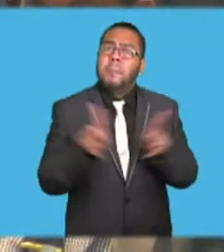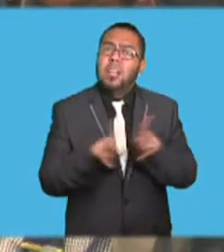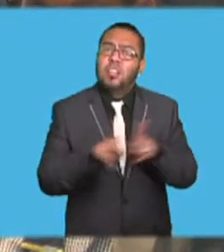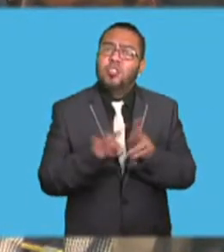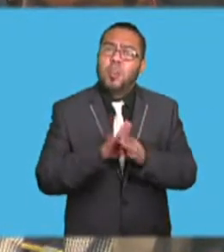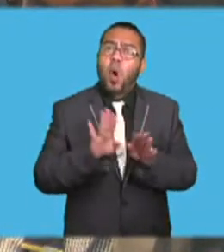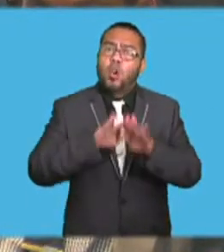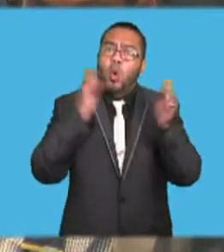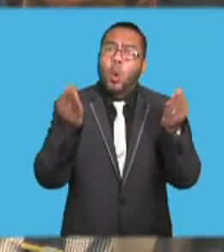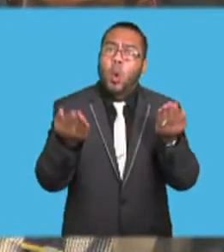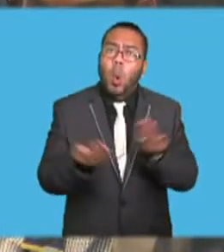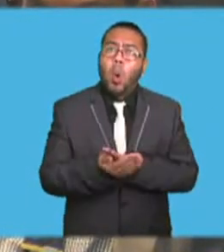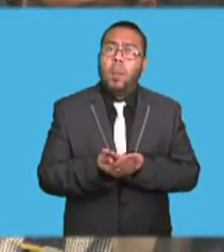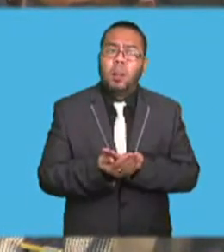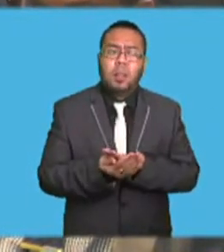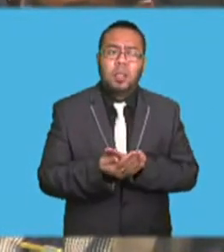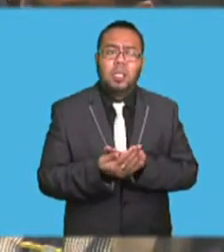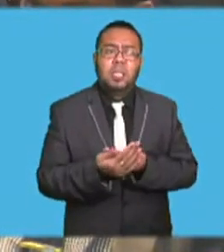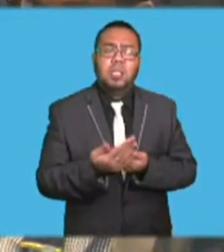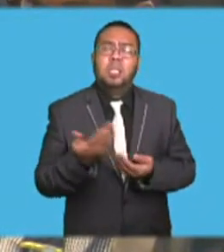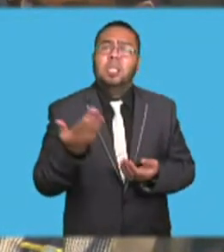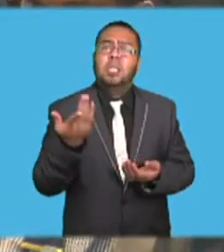it Marquesh?